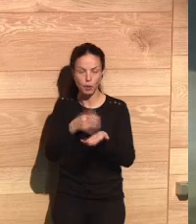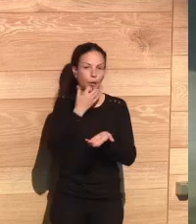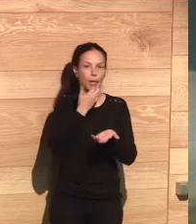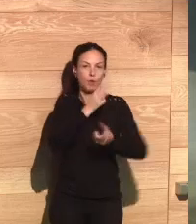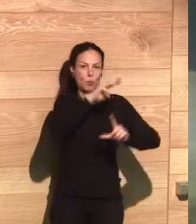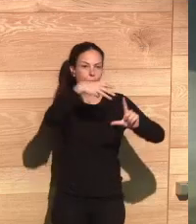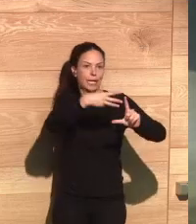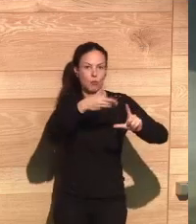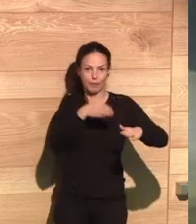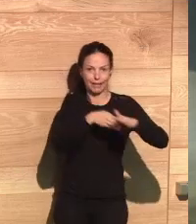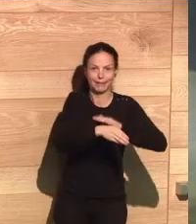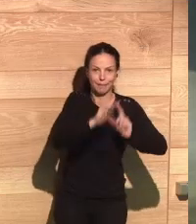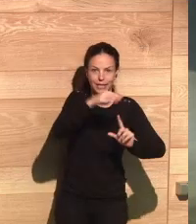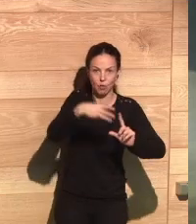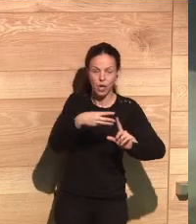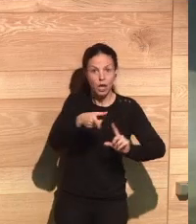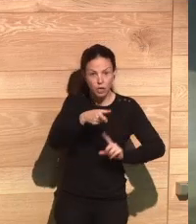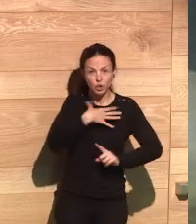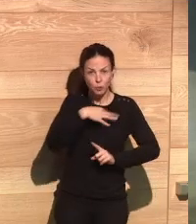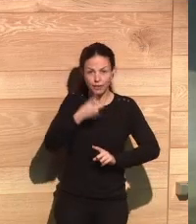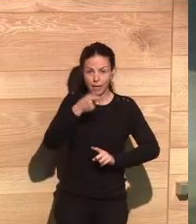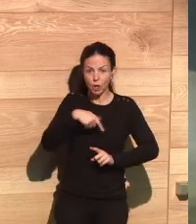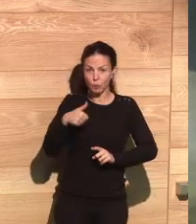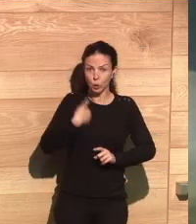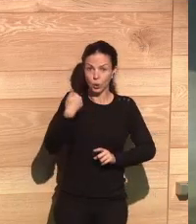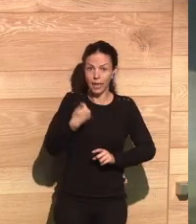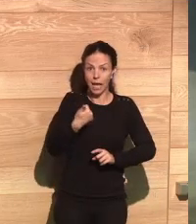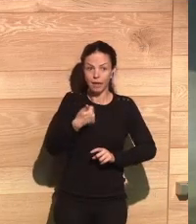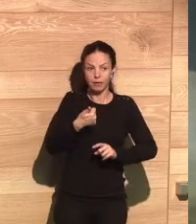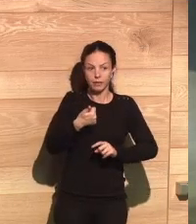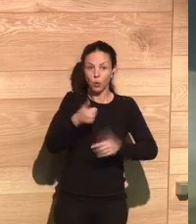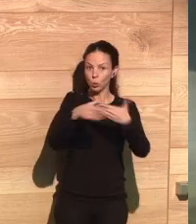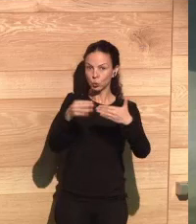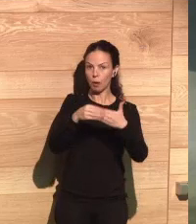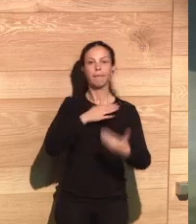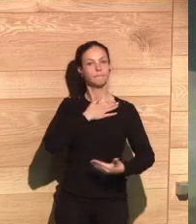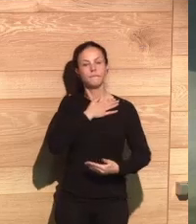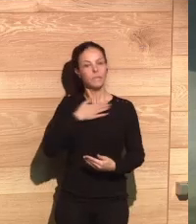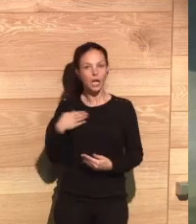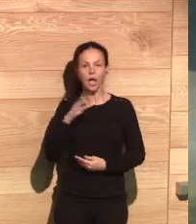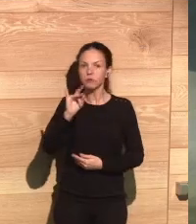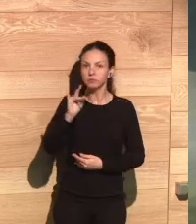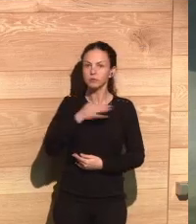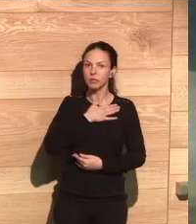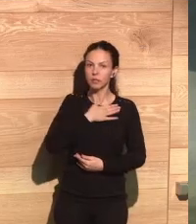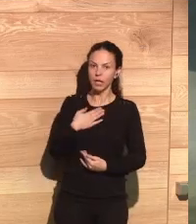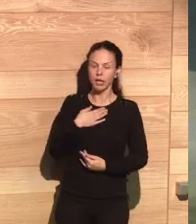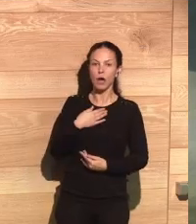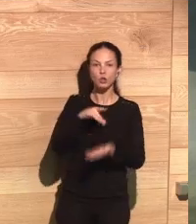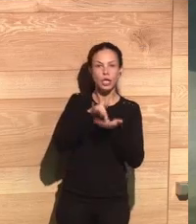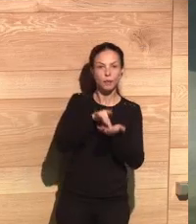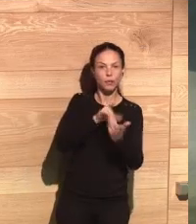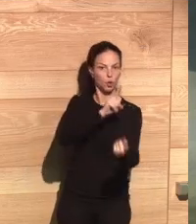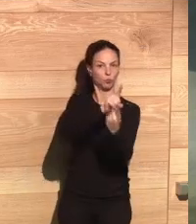for instance, when we're using a particular website, but there might be also an opportunity for the user to be willing to